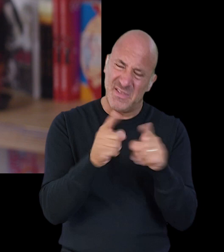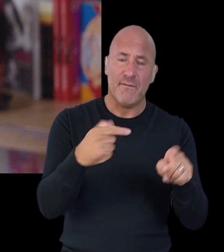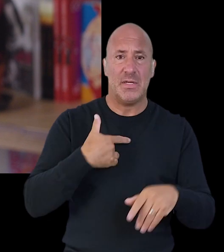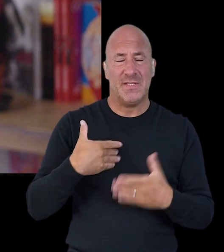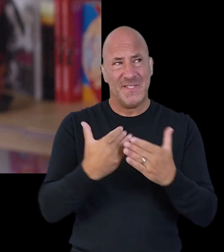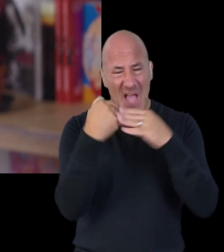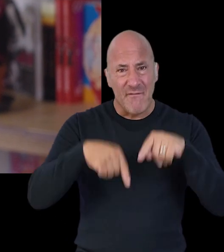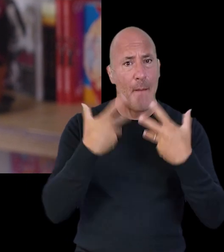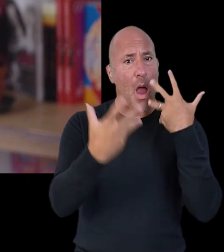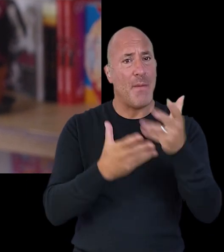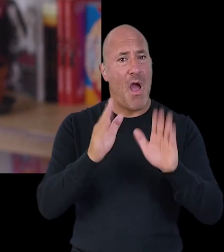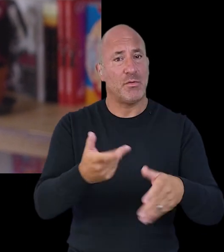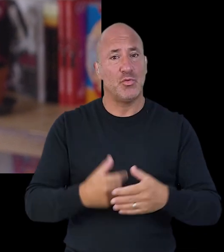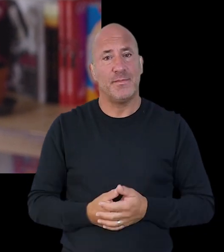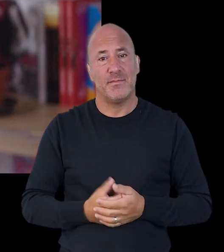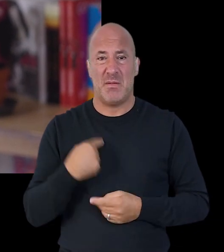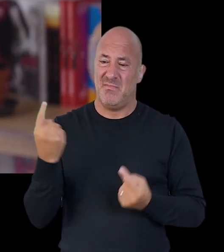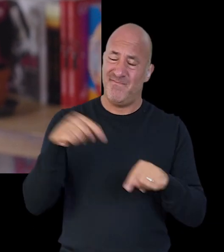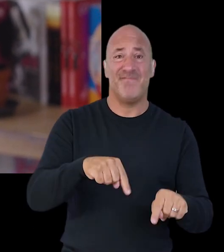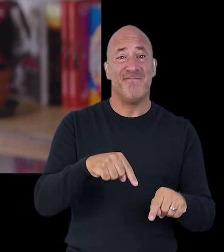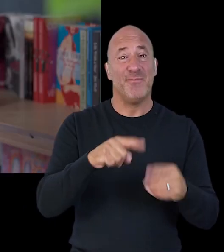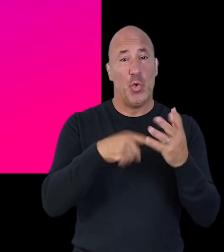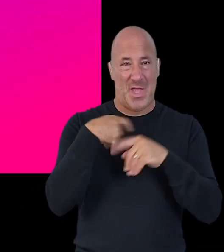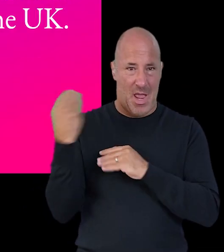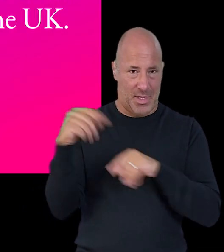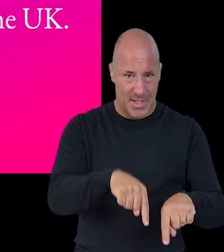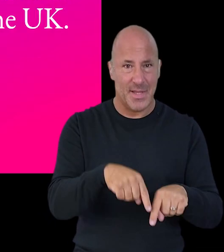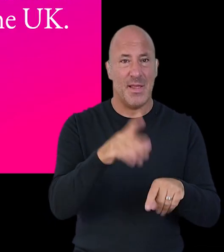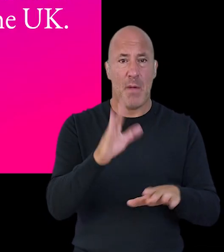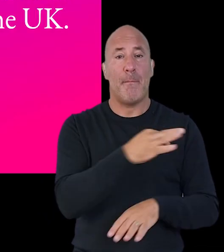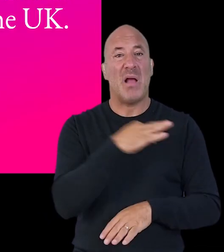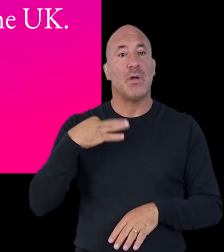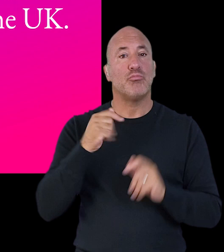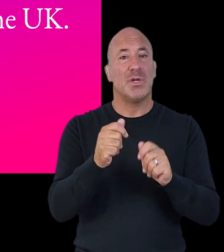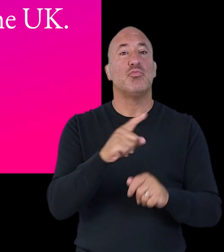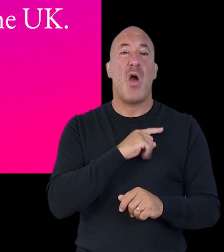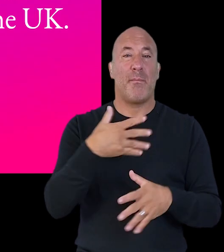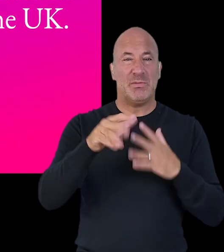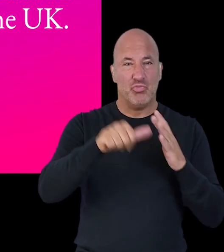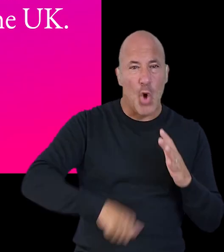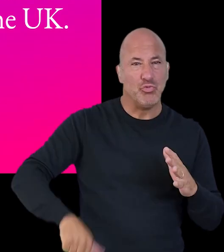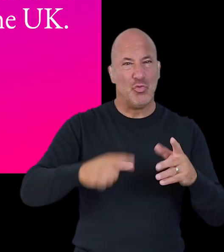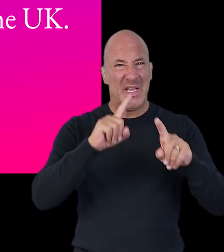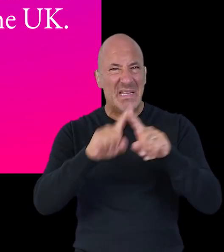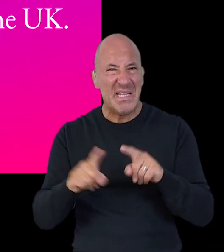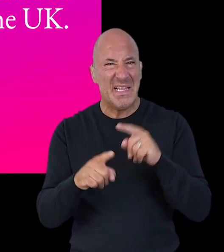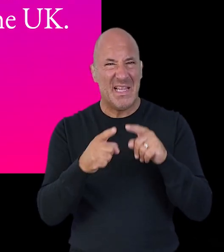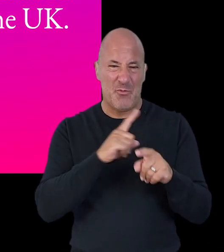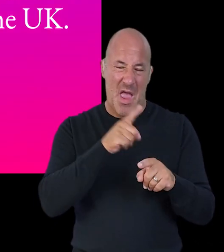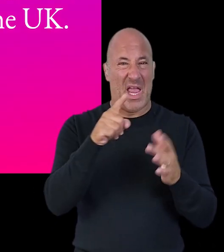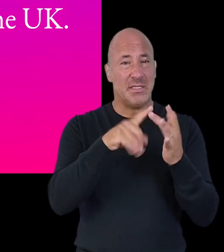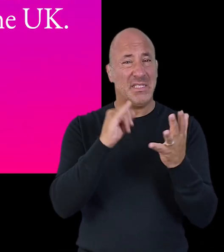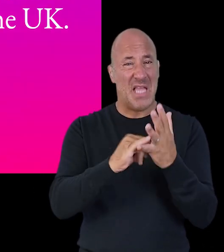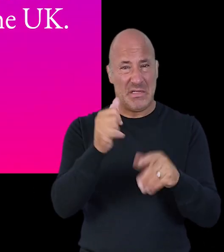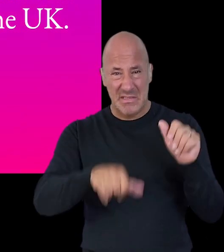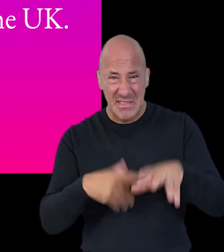difference it is made to you to be able to live here in safety if you need medical treatments now in the uk because of surgeries or other